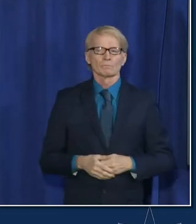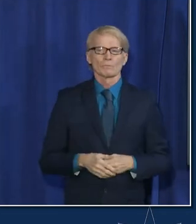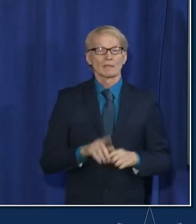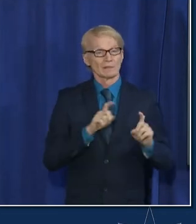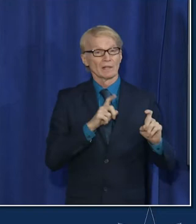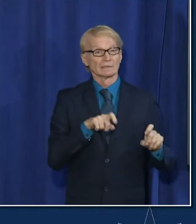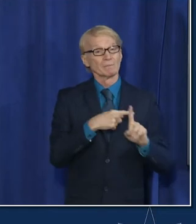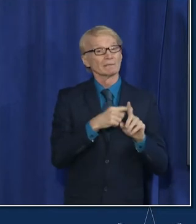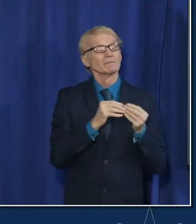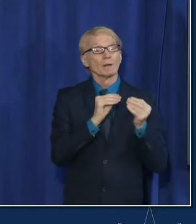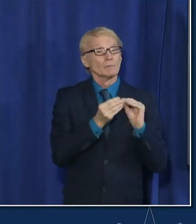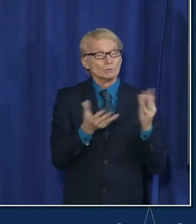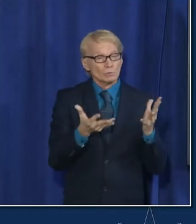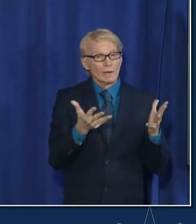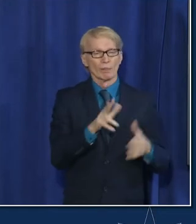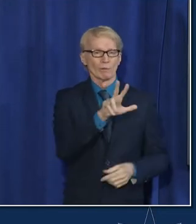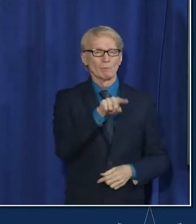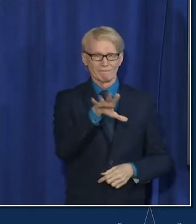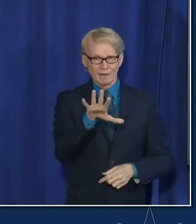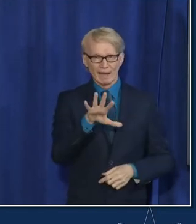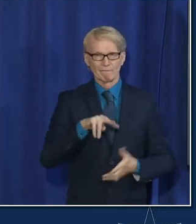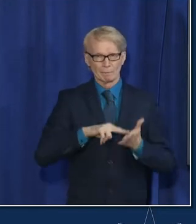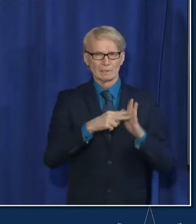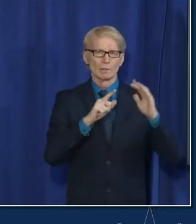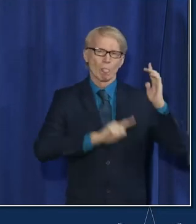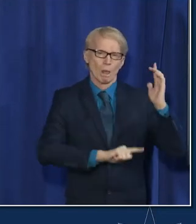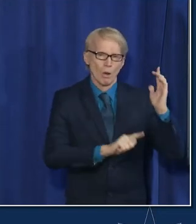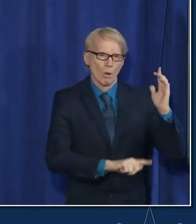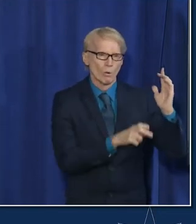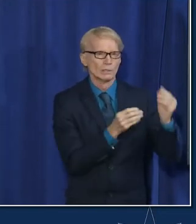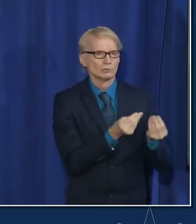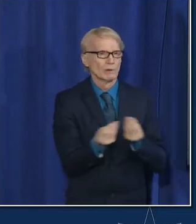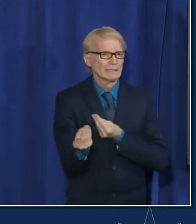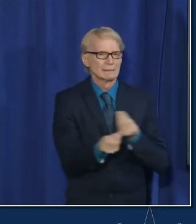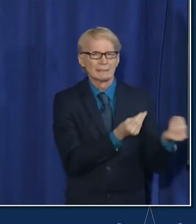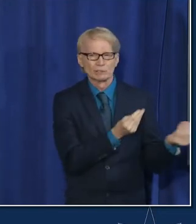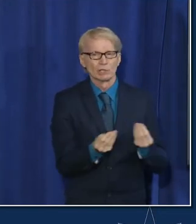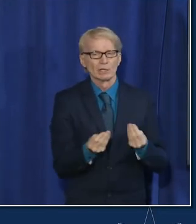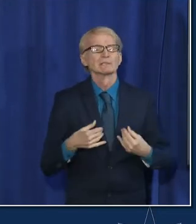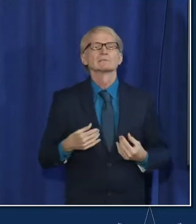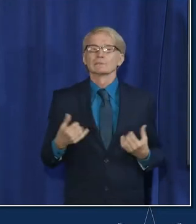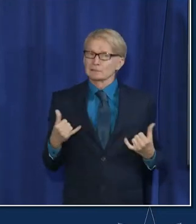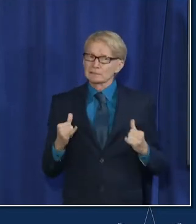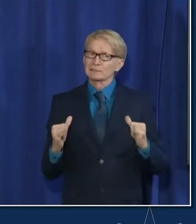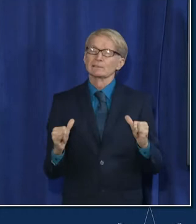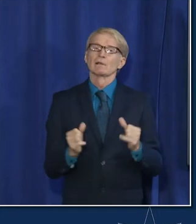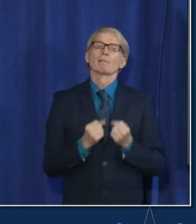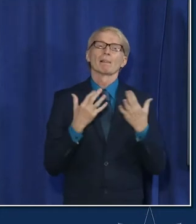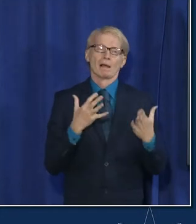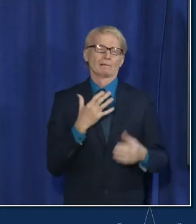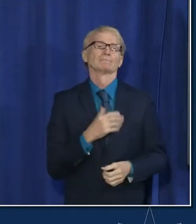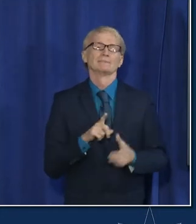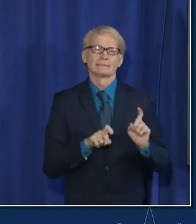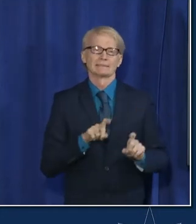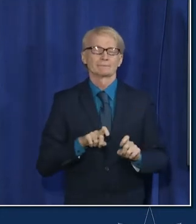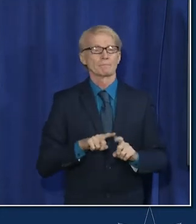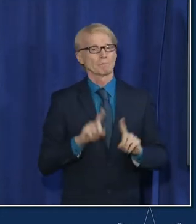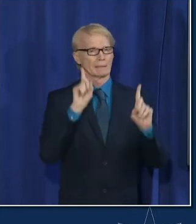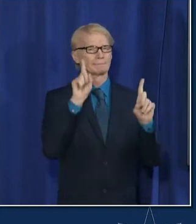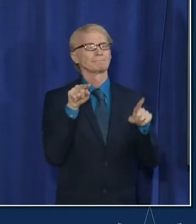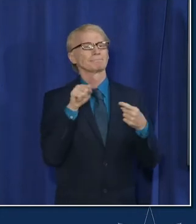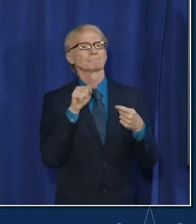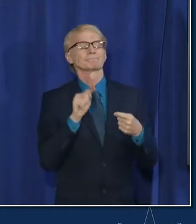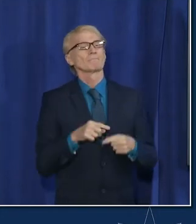at 3.5% which puts us in the lower transmission we're still doing plenty of testing for hospital capacity we're at that substantial